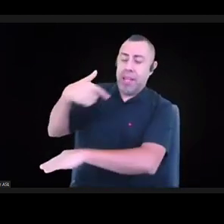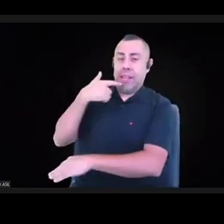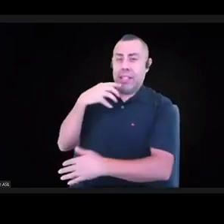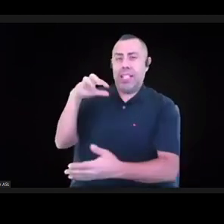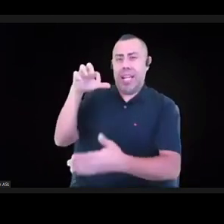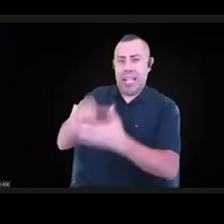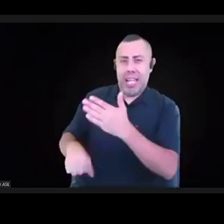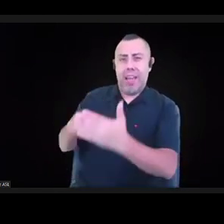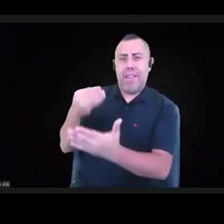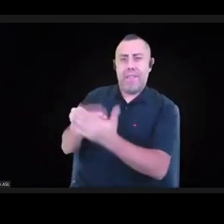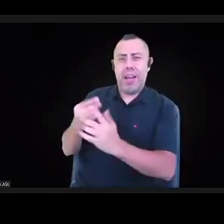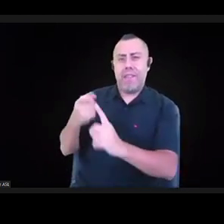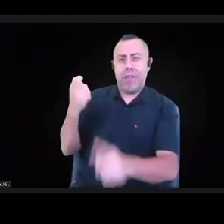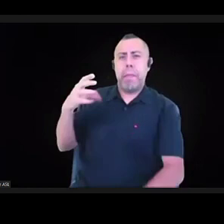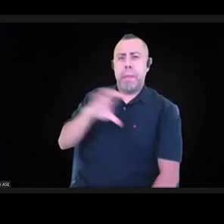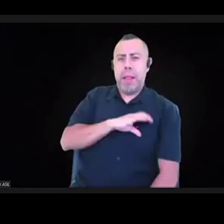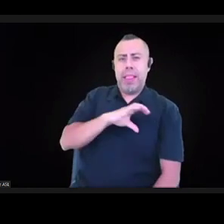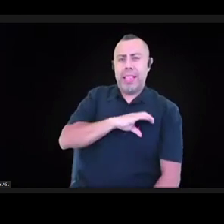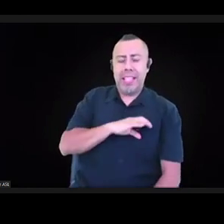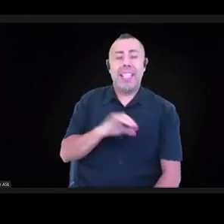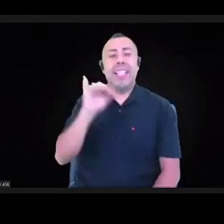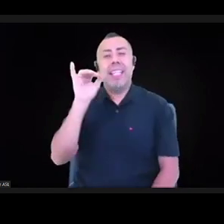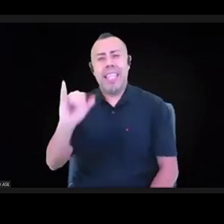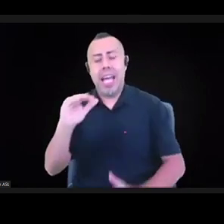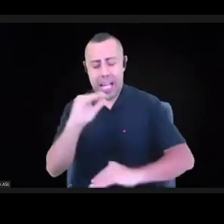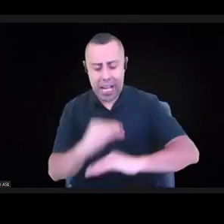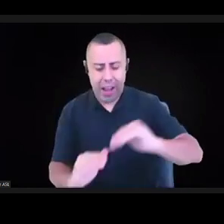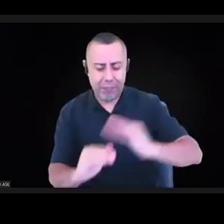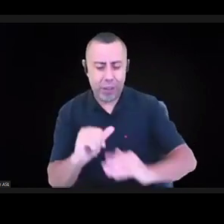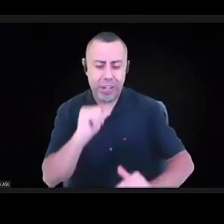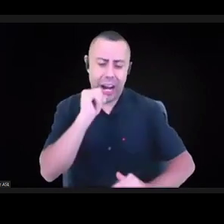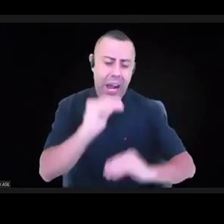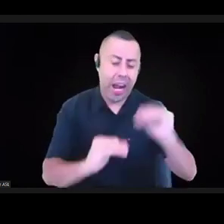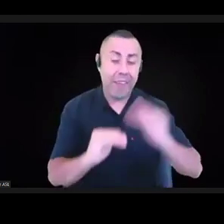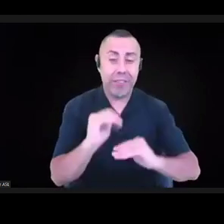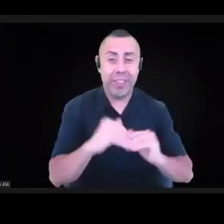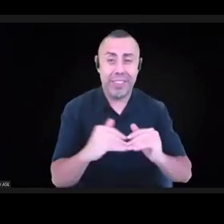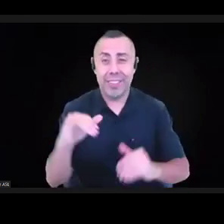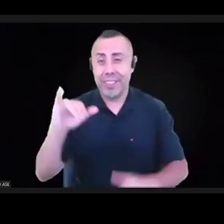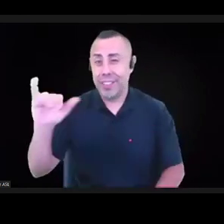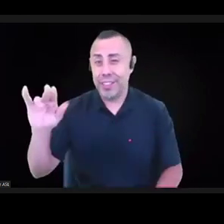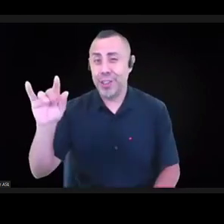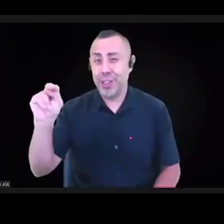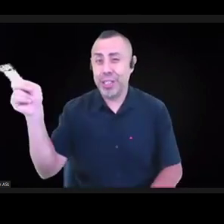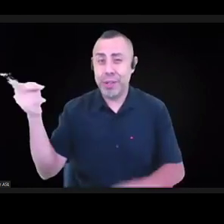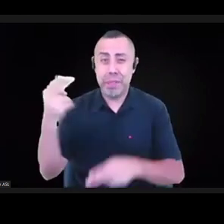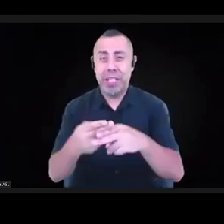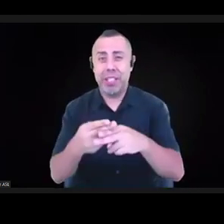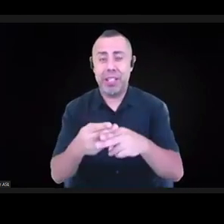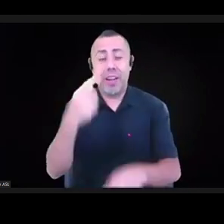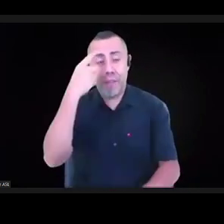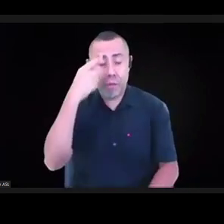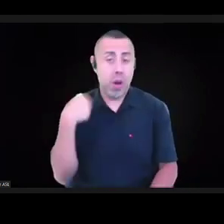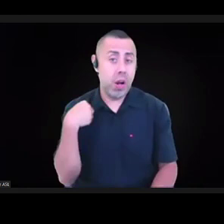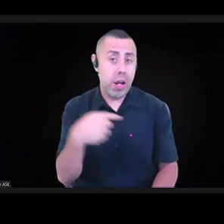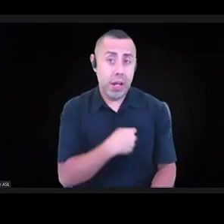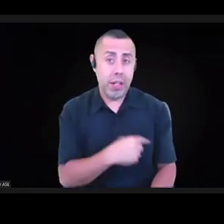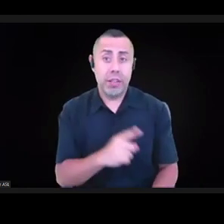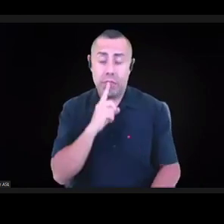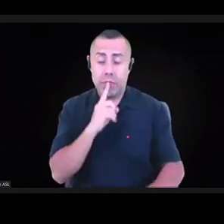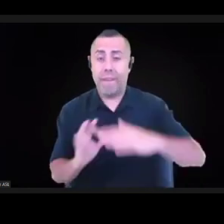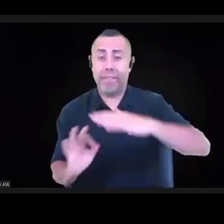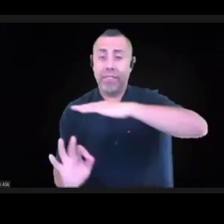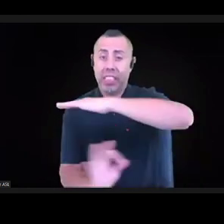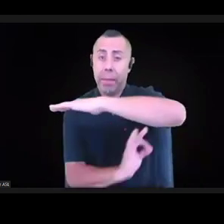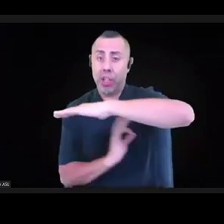spoke about. For us to fundamentally change our work, it's going to require us to shift